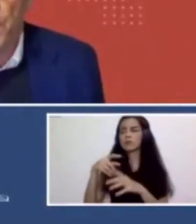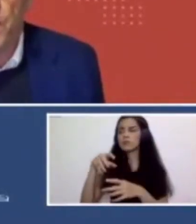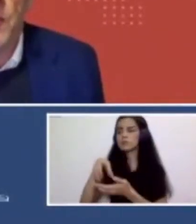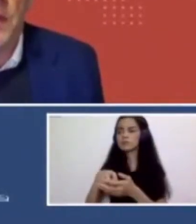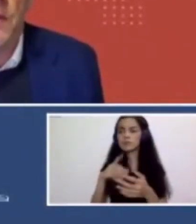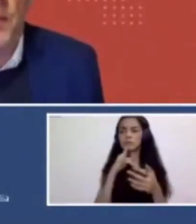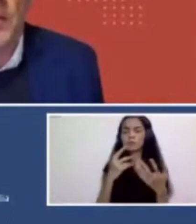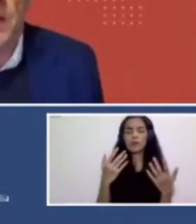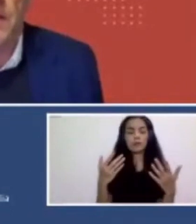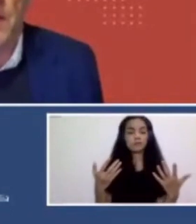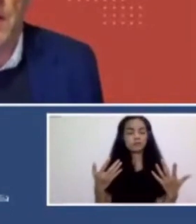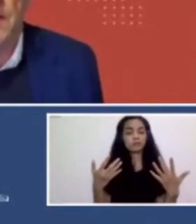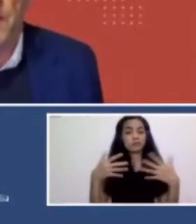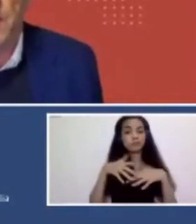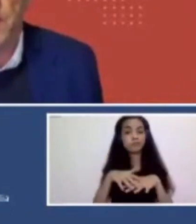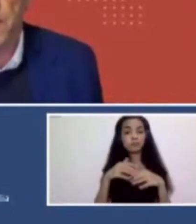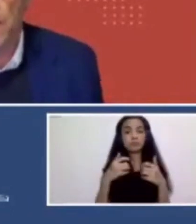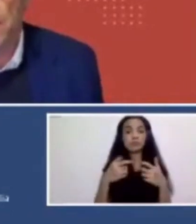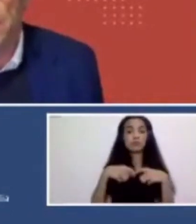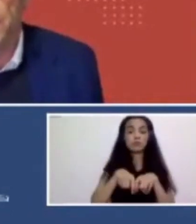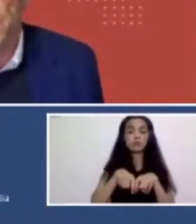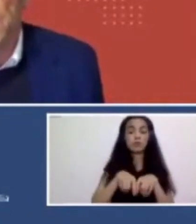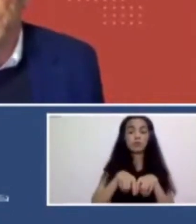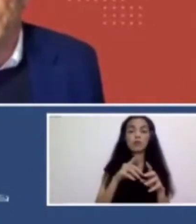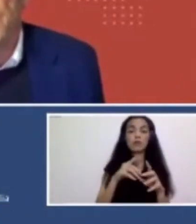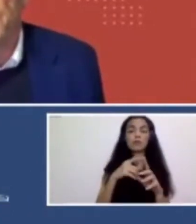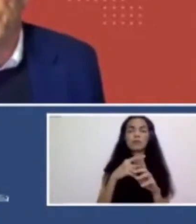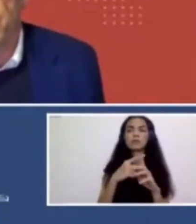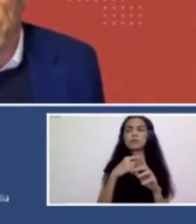you know, possibilities for public interface, um,